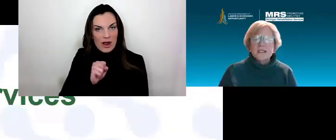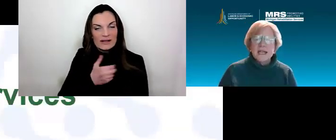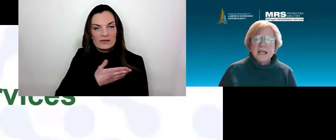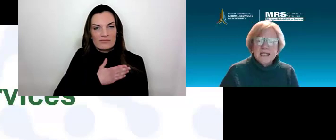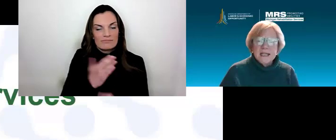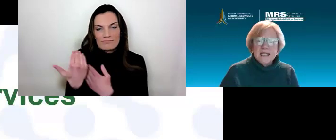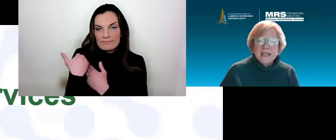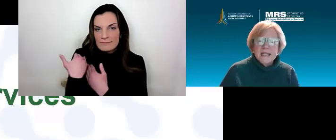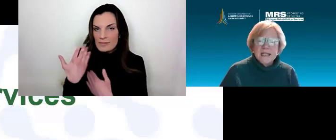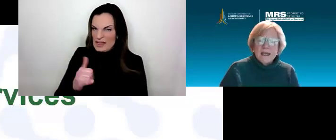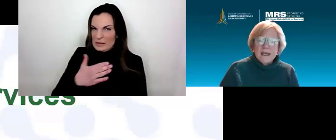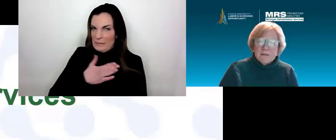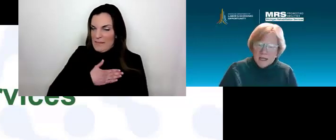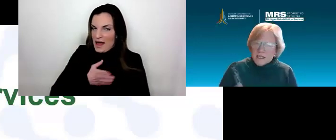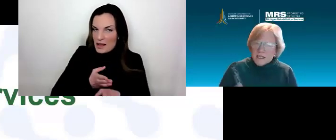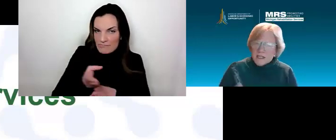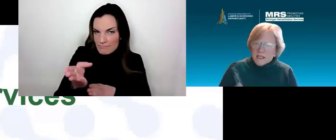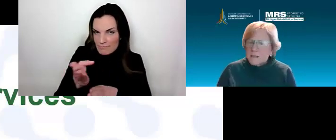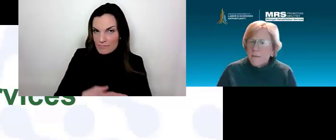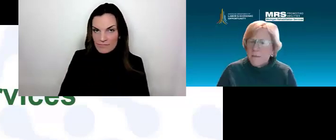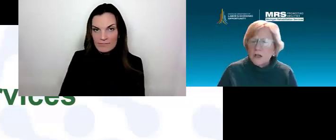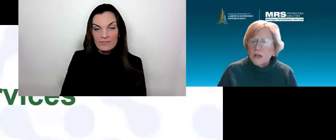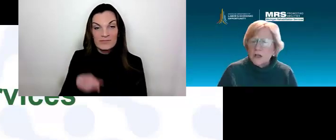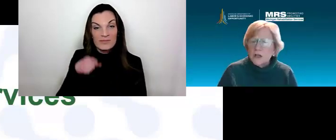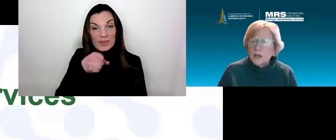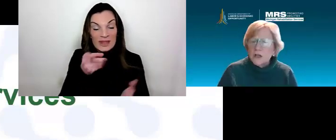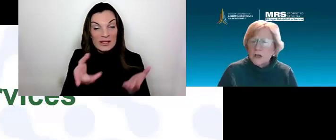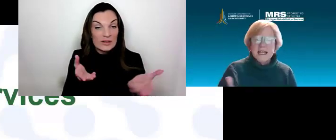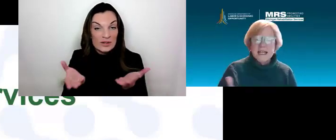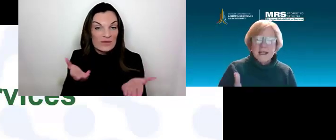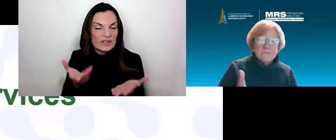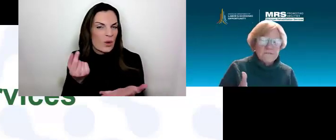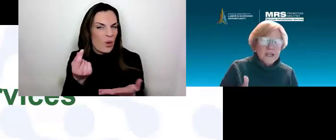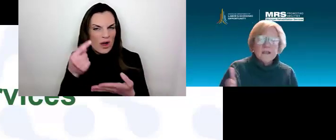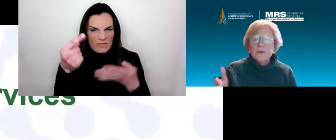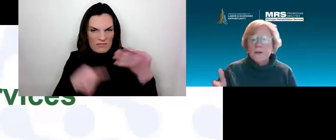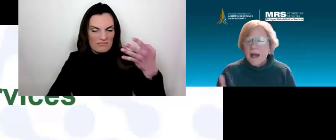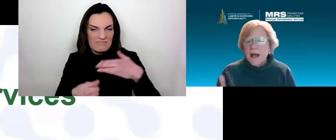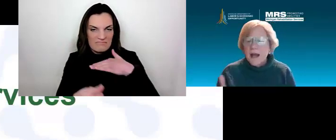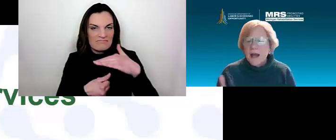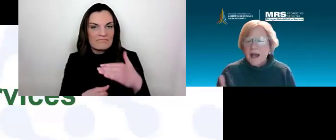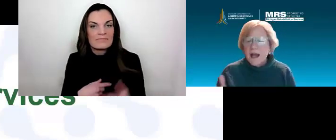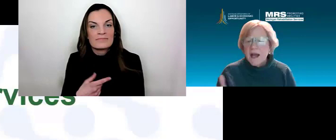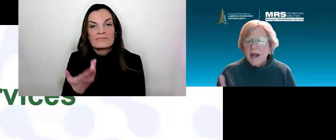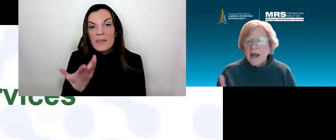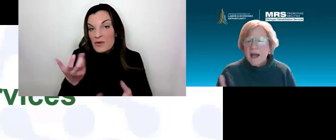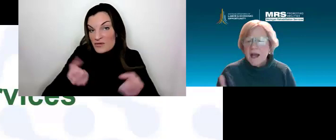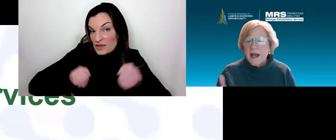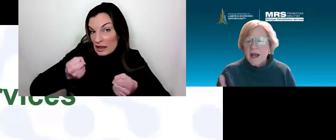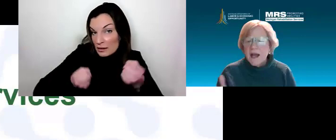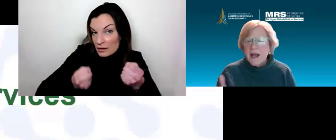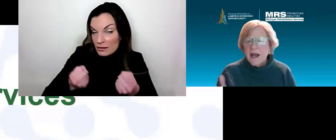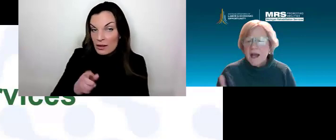that I focus on. These services may include things like vehicular modifications,